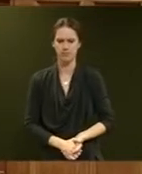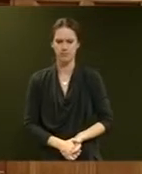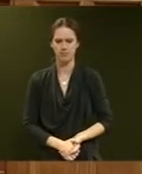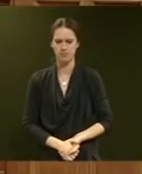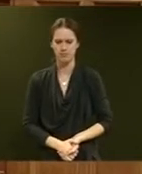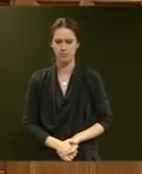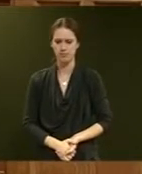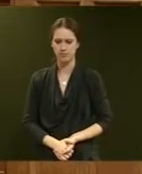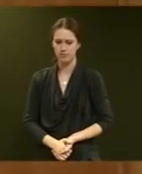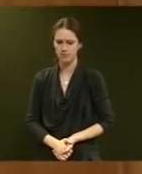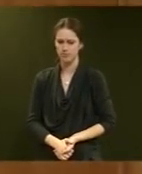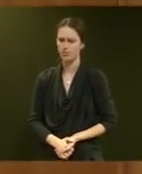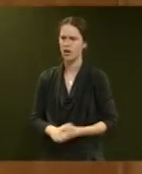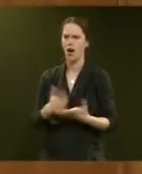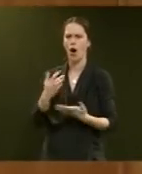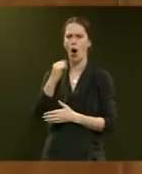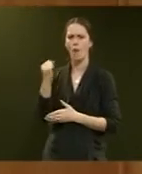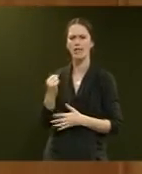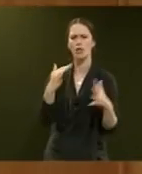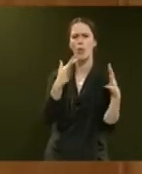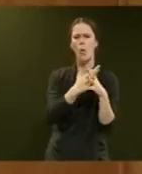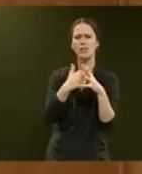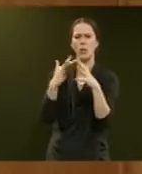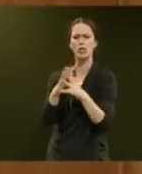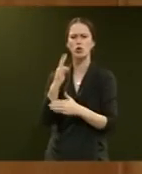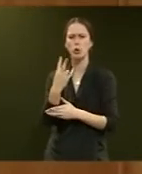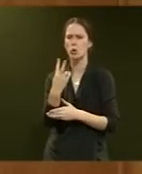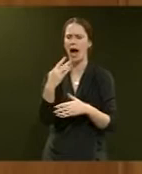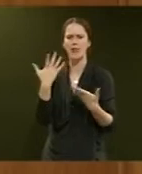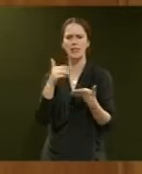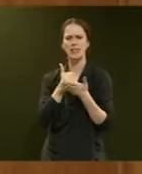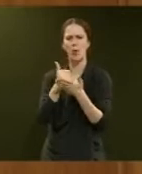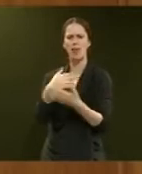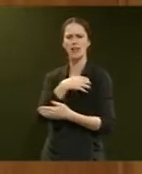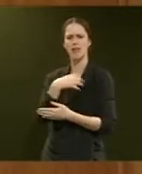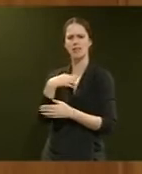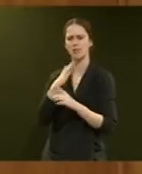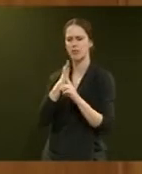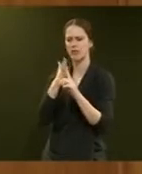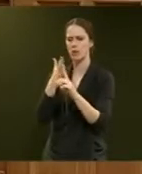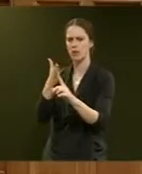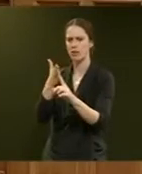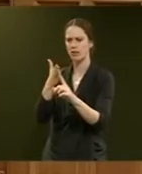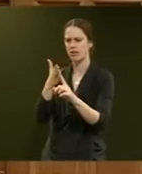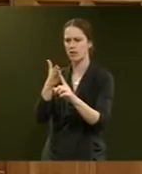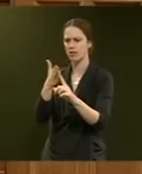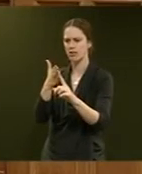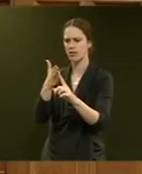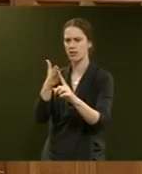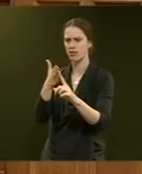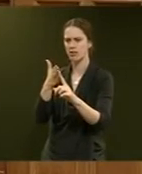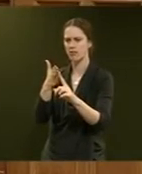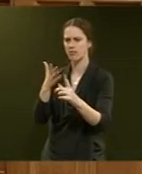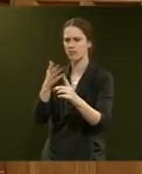How does Operation Wasawasa 2 support the Government's Pacific reset? Mr Speaker,